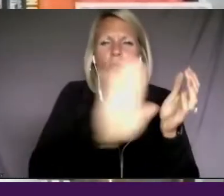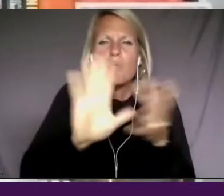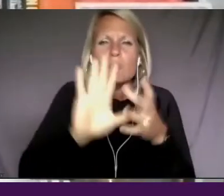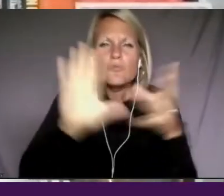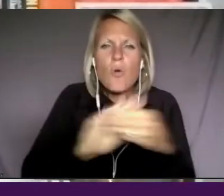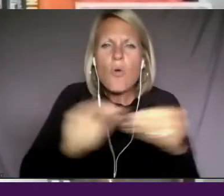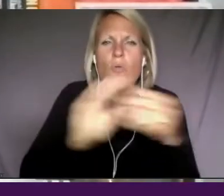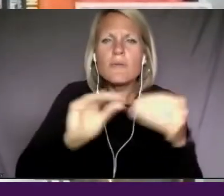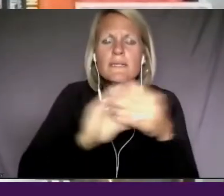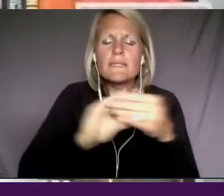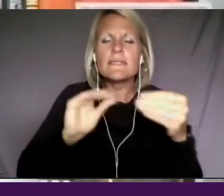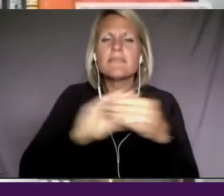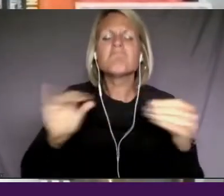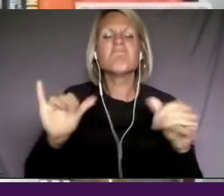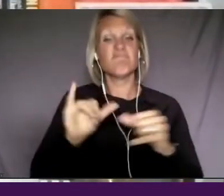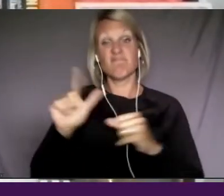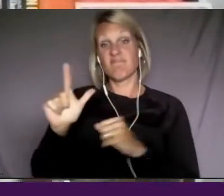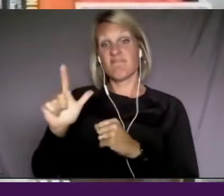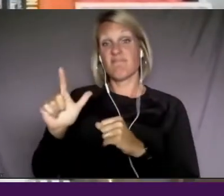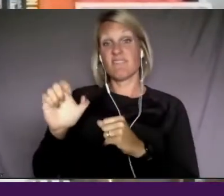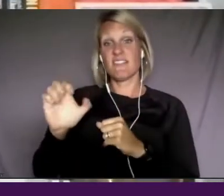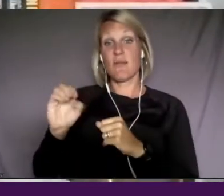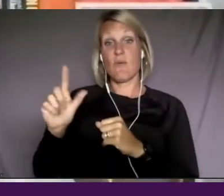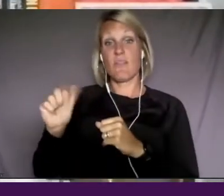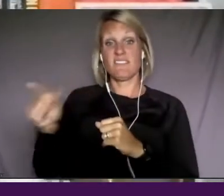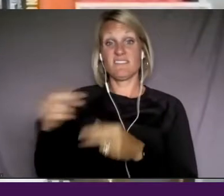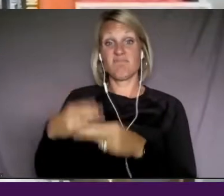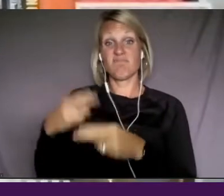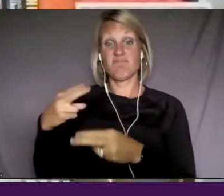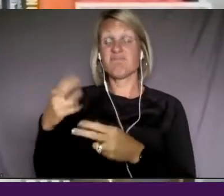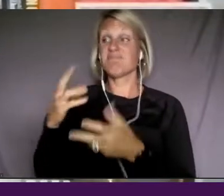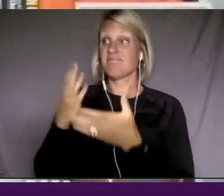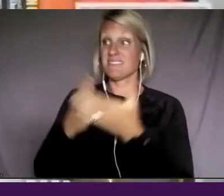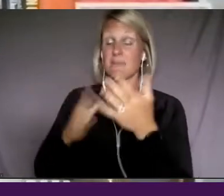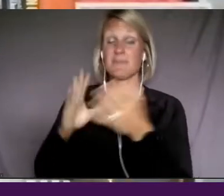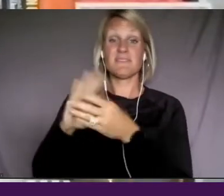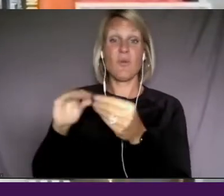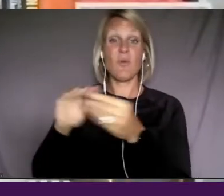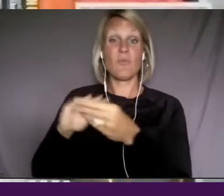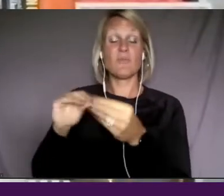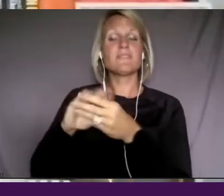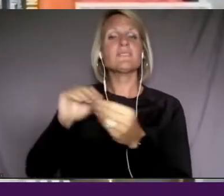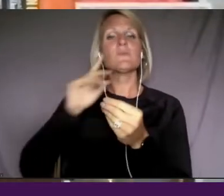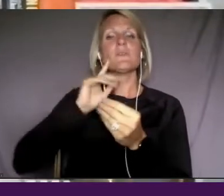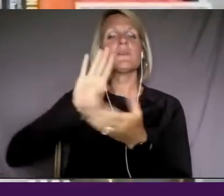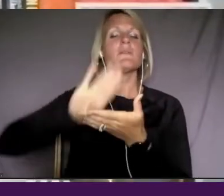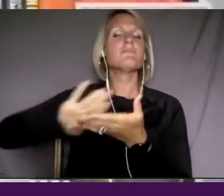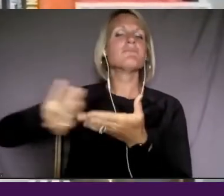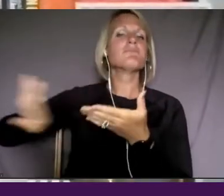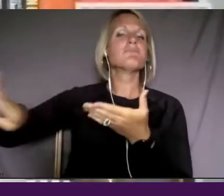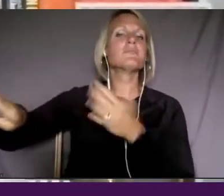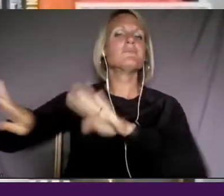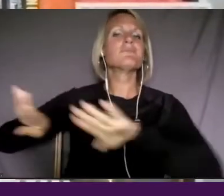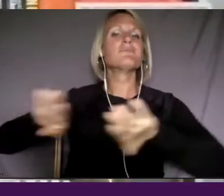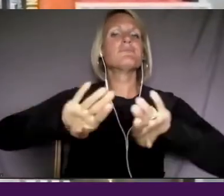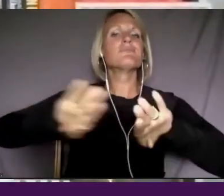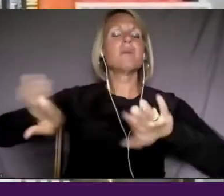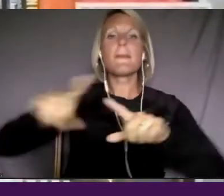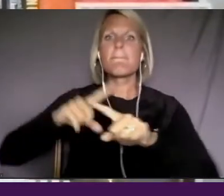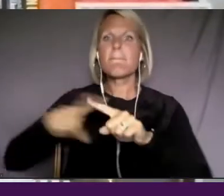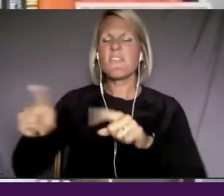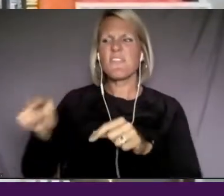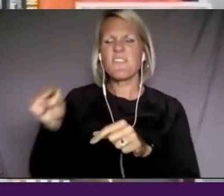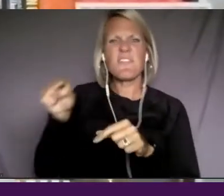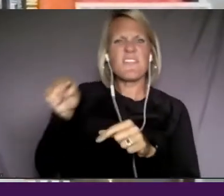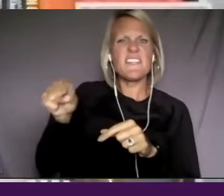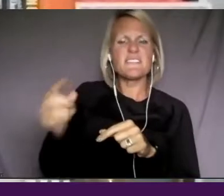as Leola said, stories that may have languished somewhere else, but, um, but immediately spoke, speak to